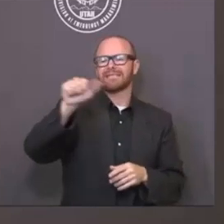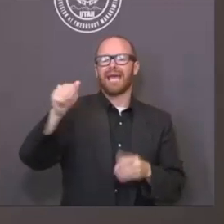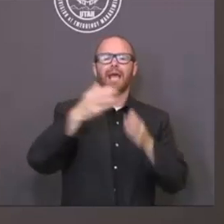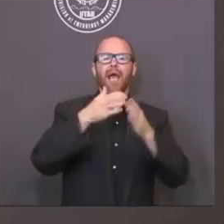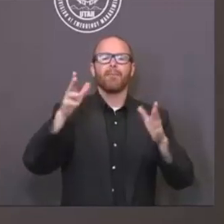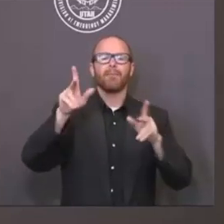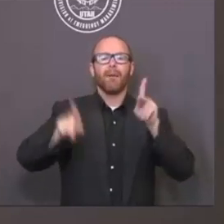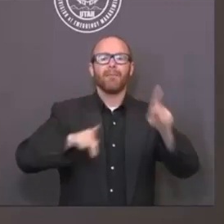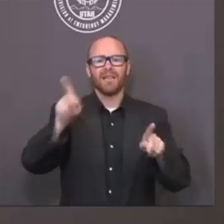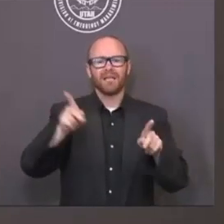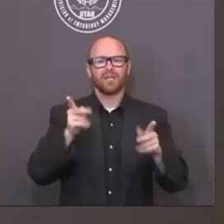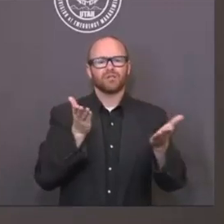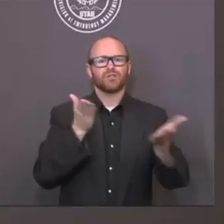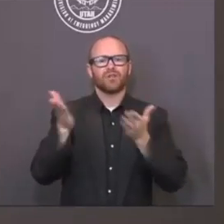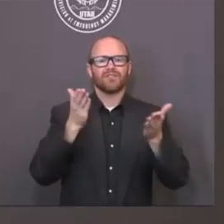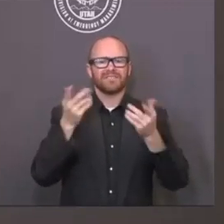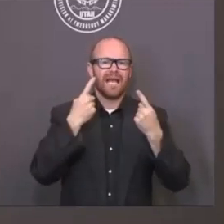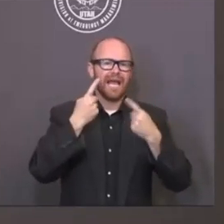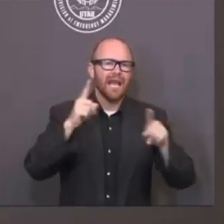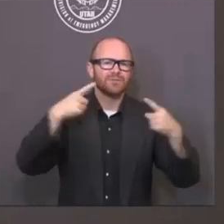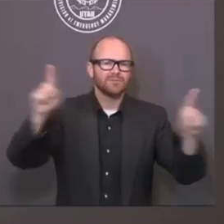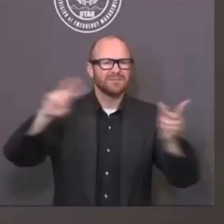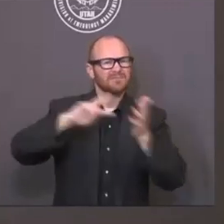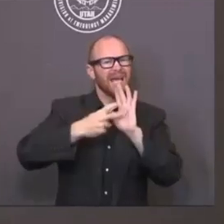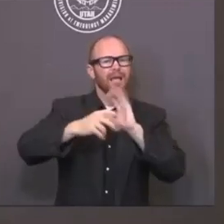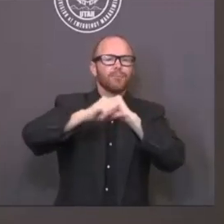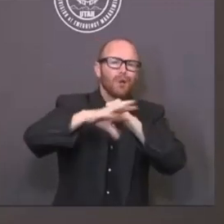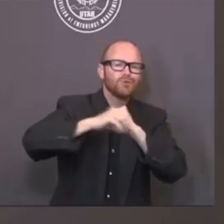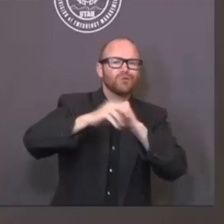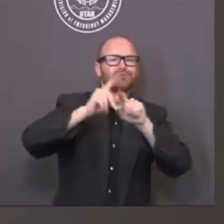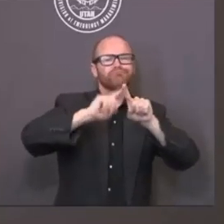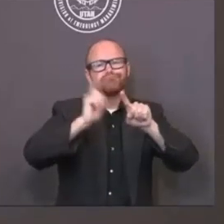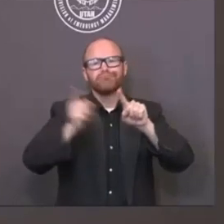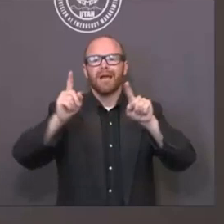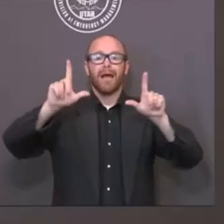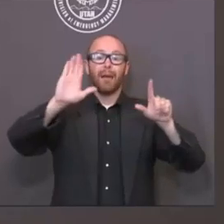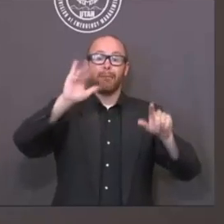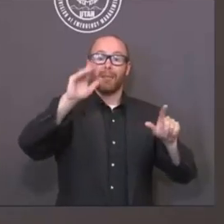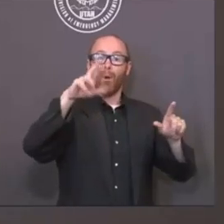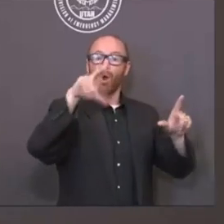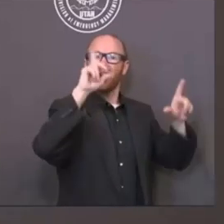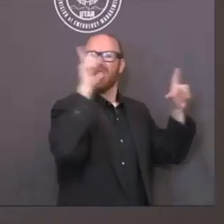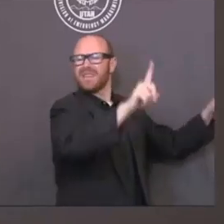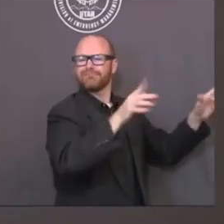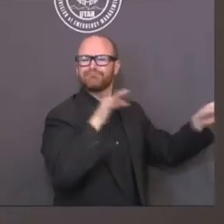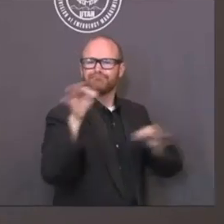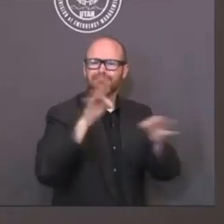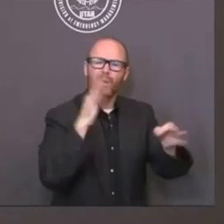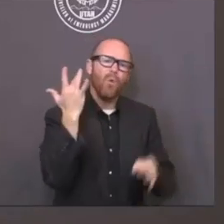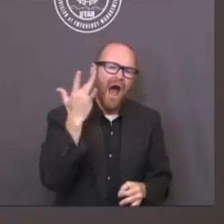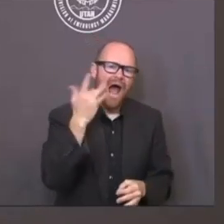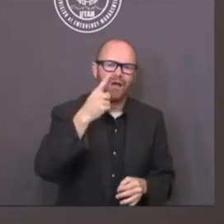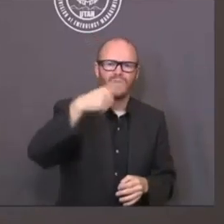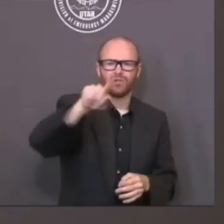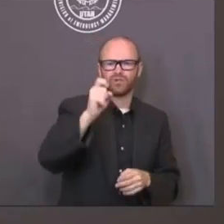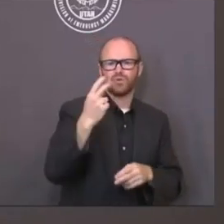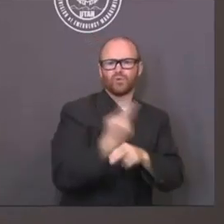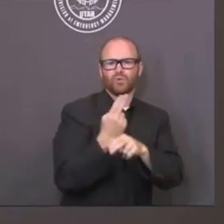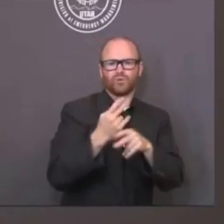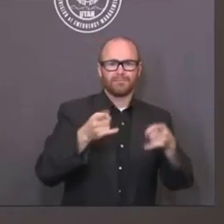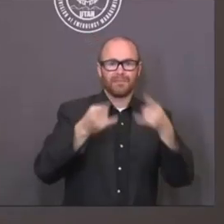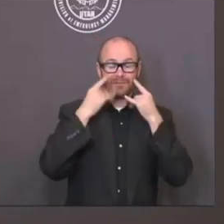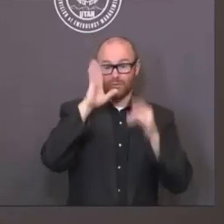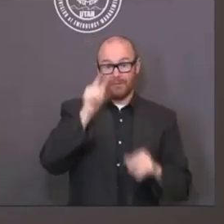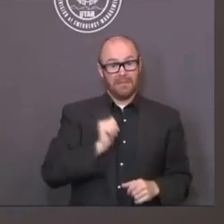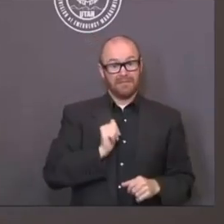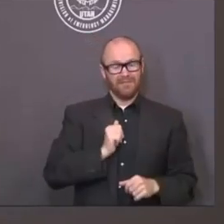to inform the public about why it's important to wear a mask. I don't want this to become a divisive issue, which